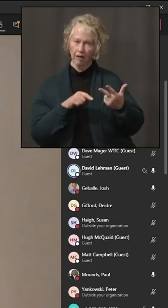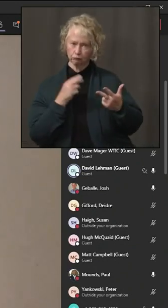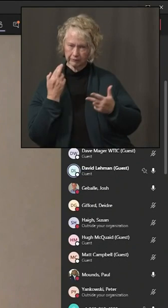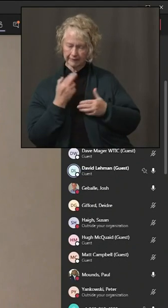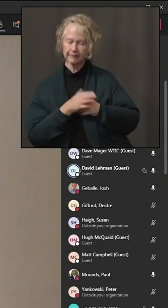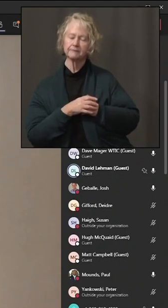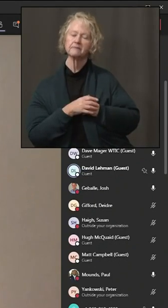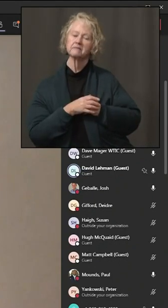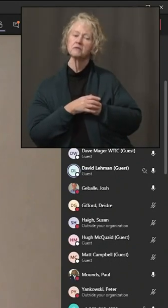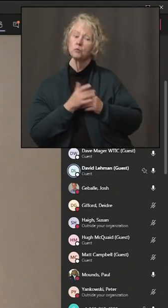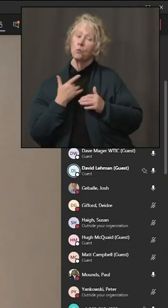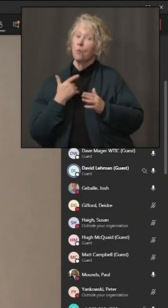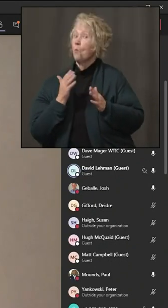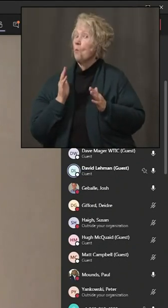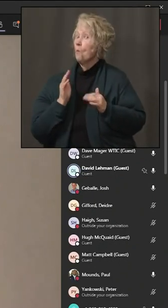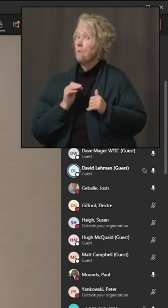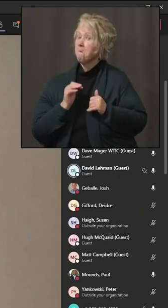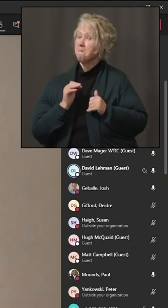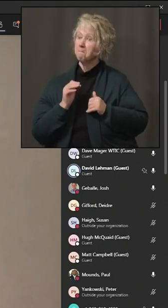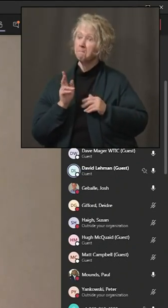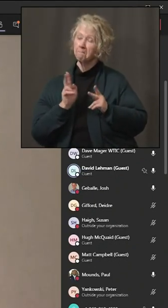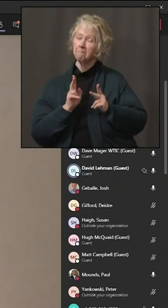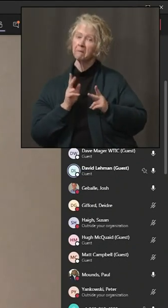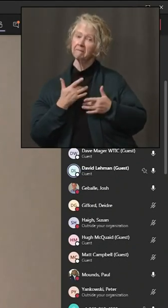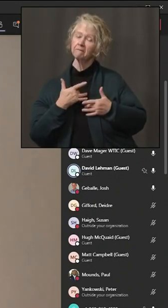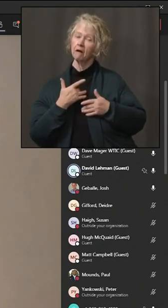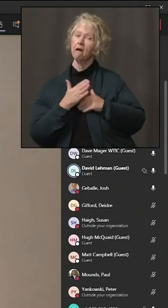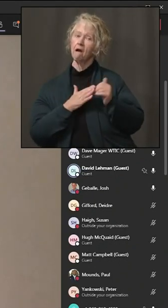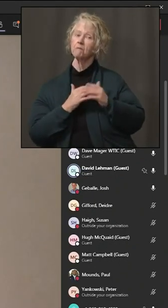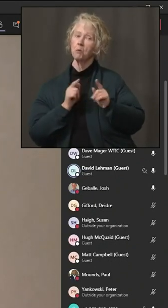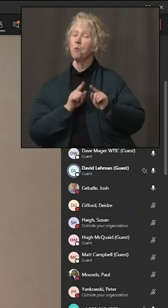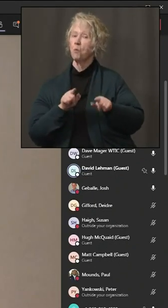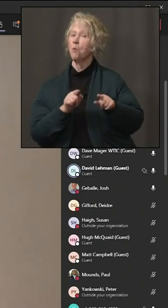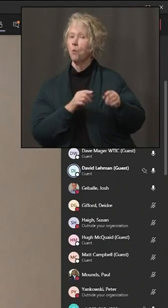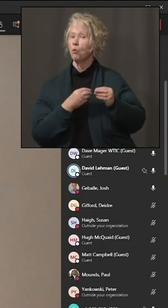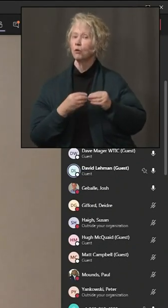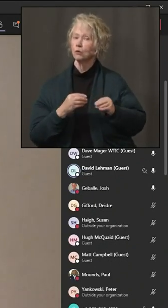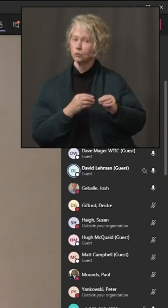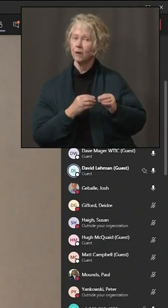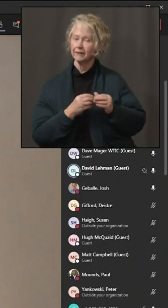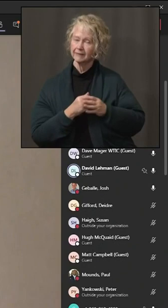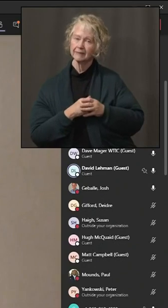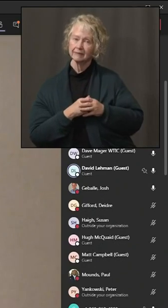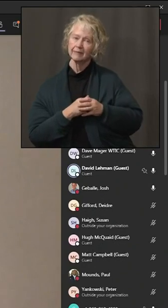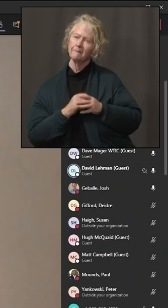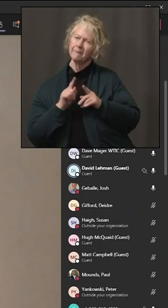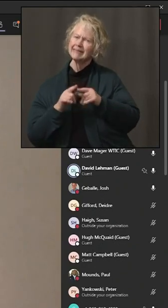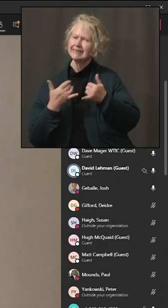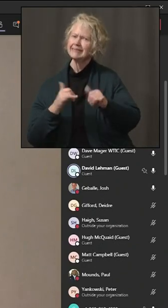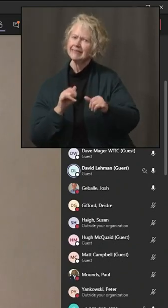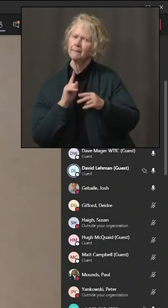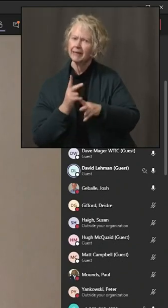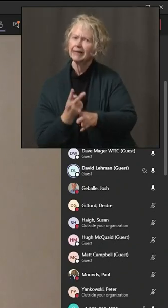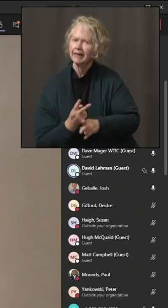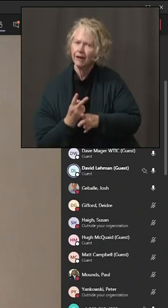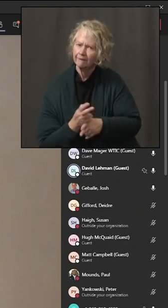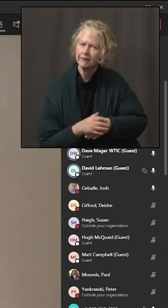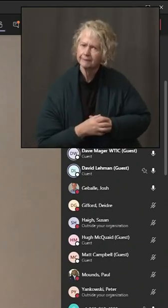So, we're hopeful that customers and consumers will have confidence to do that, but to also embrace the safeguards while shopping for the holidays.